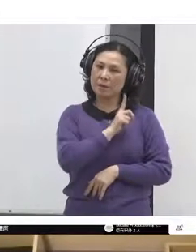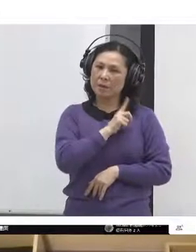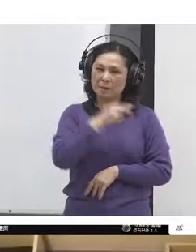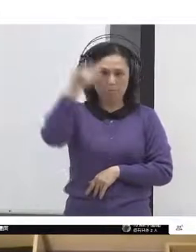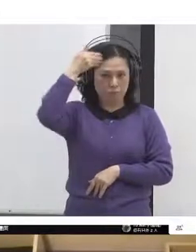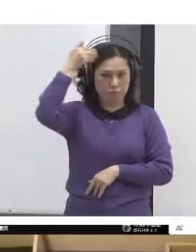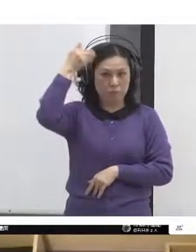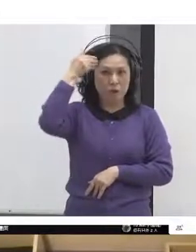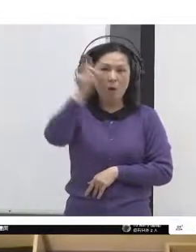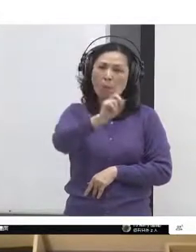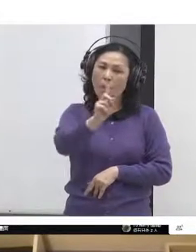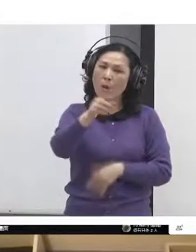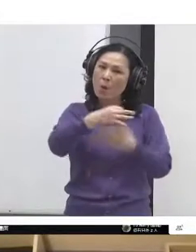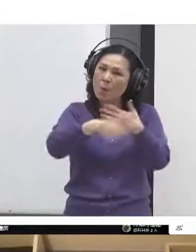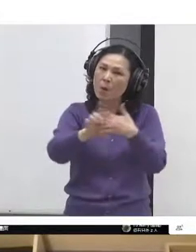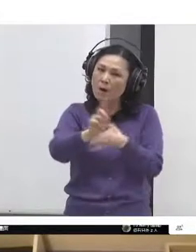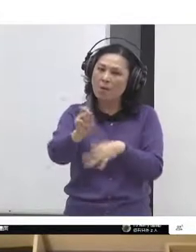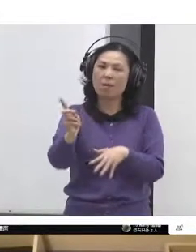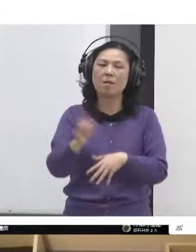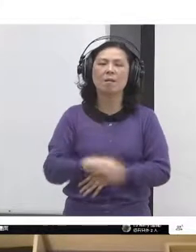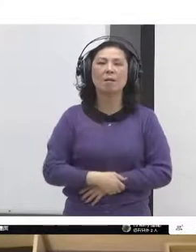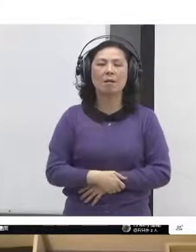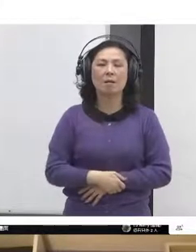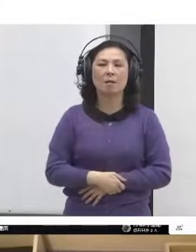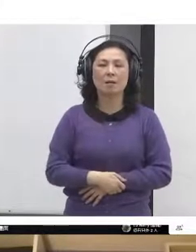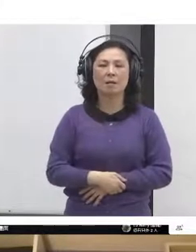raise the consciousness of our own individual selves.